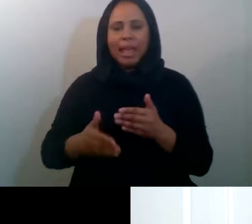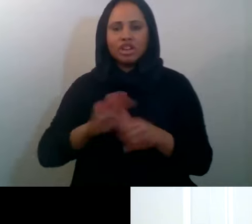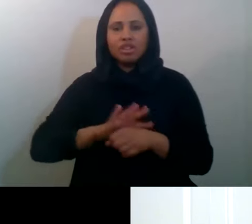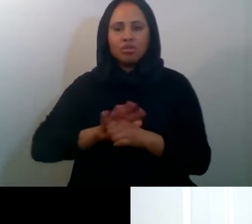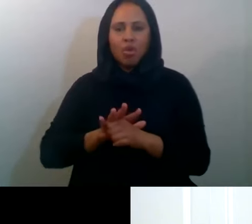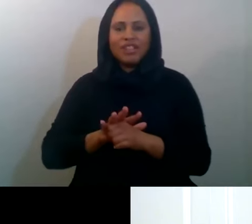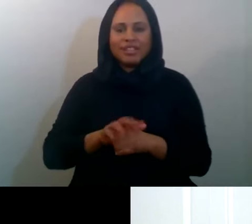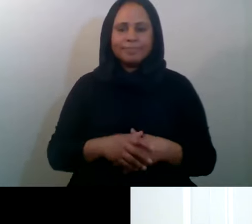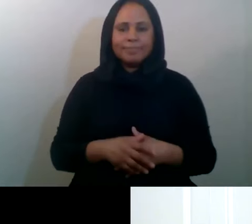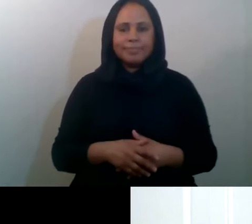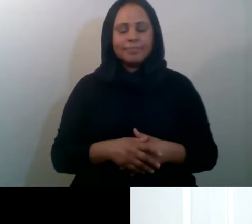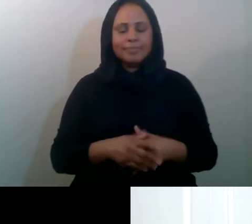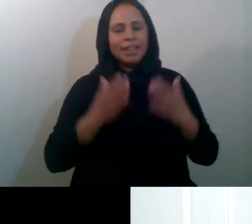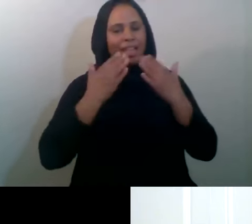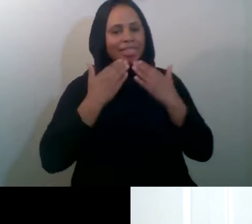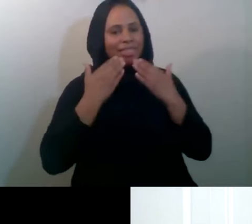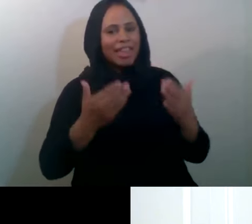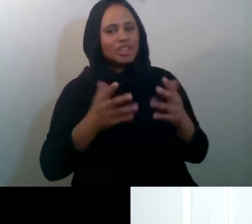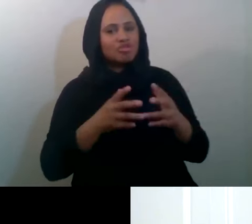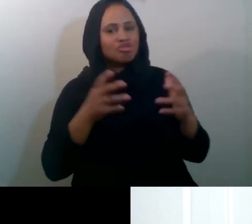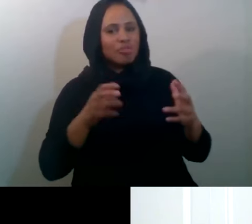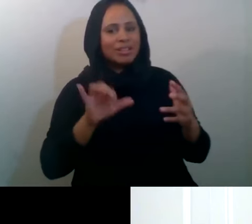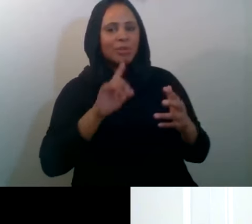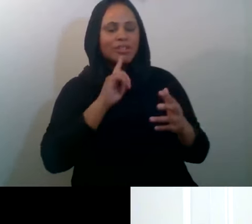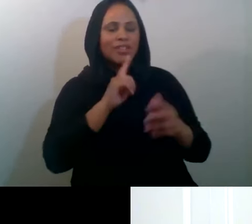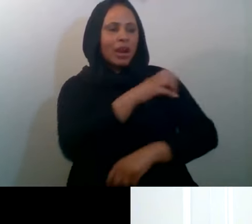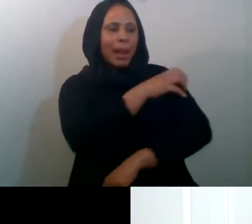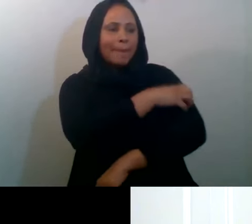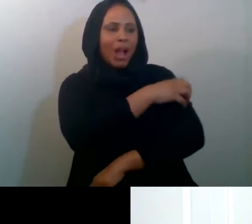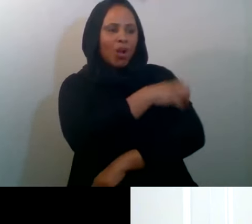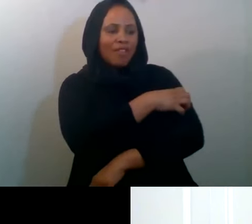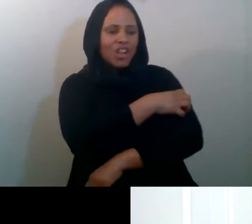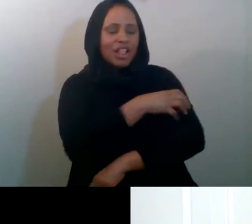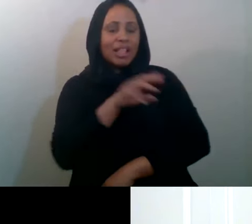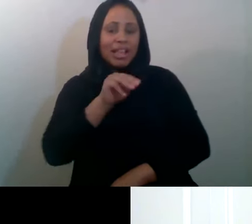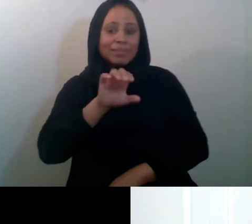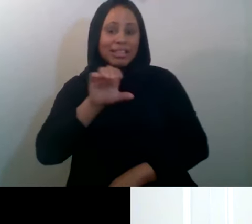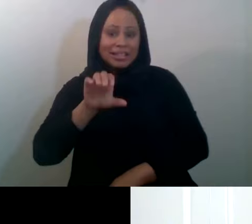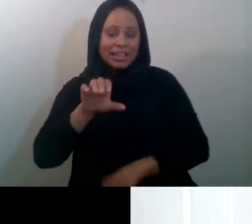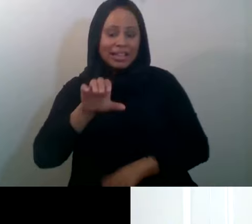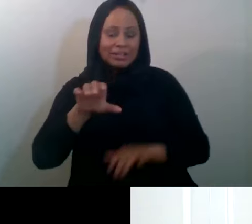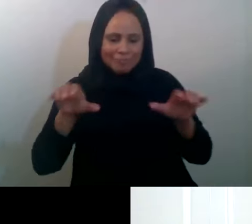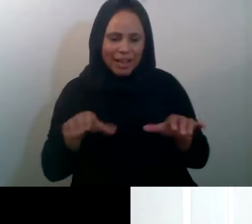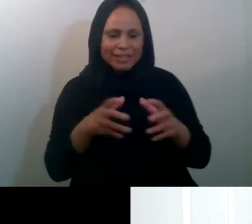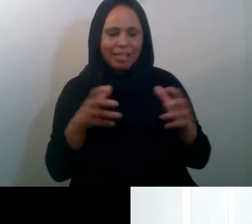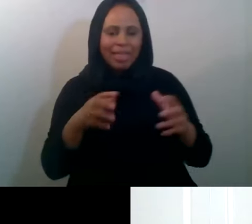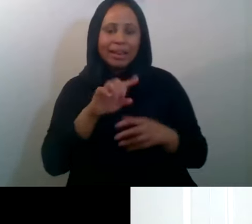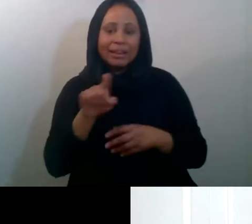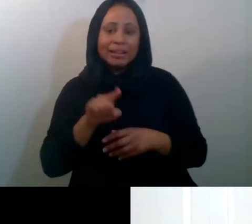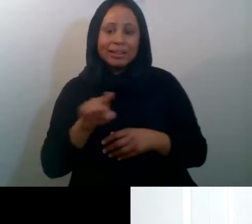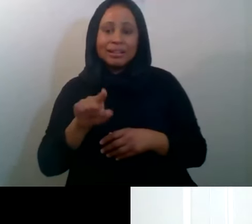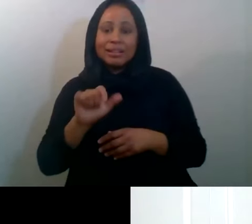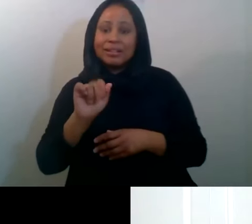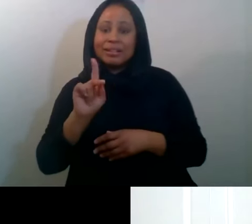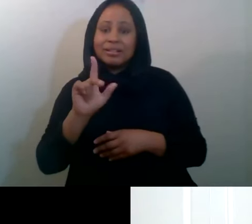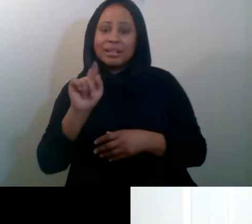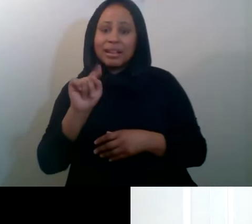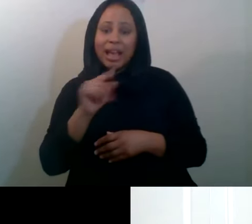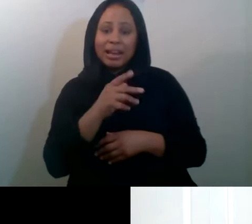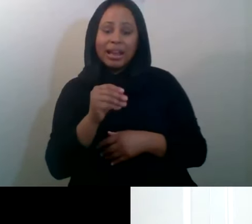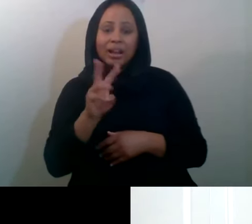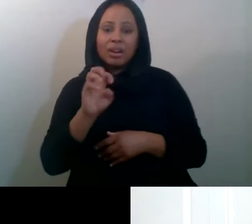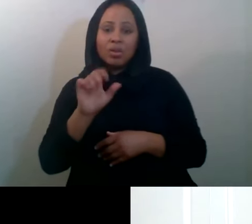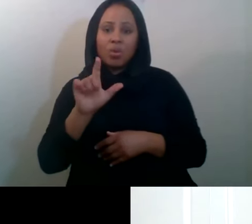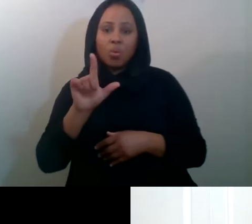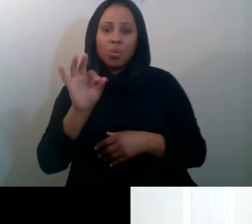Thank you so much, Ahmed. That was extremely powerful. MCC does do a lot and the zakat and welfare committee, our wealth and welfare committee does a lot